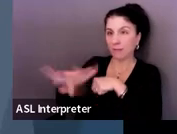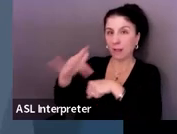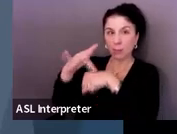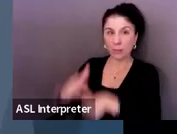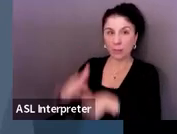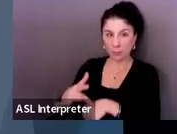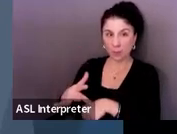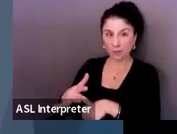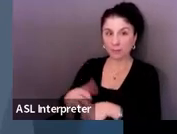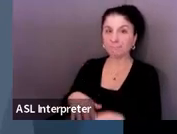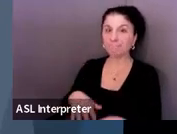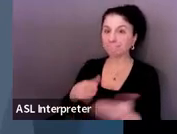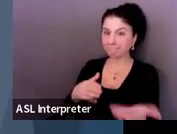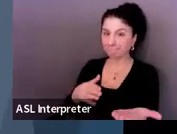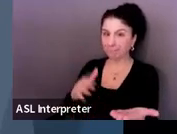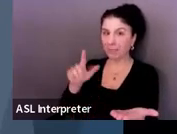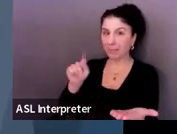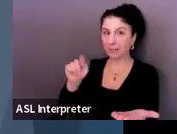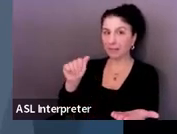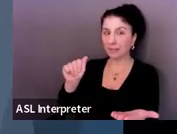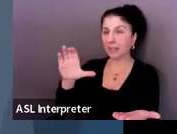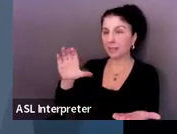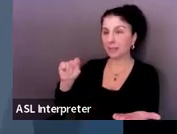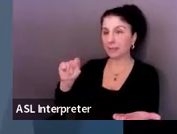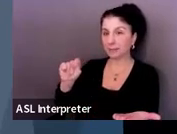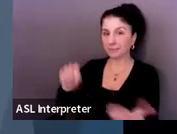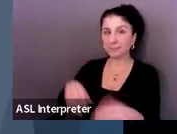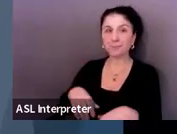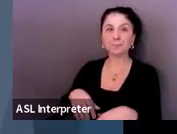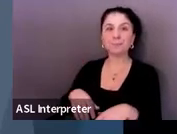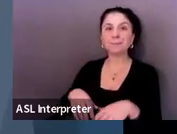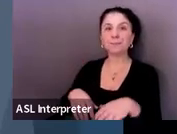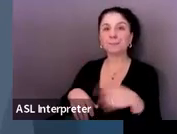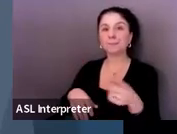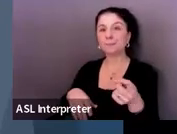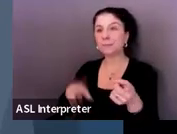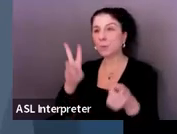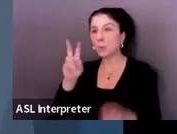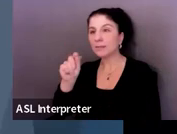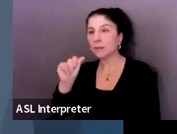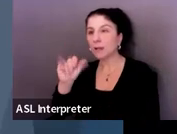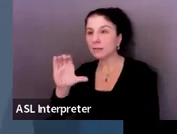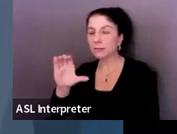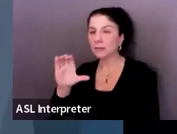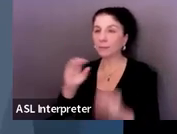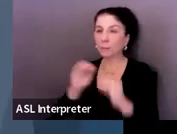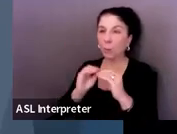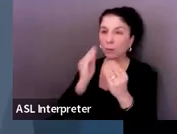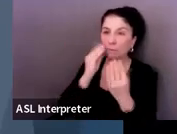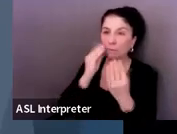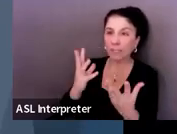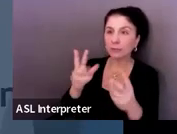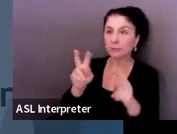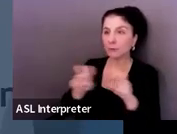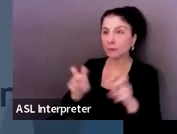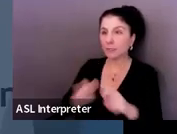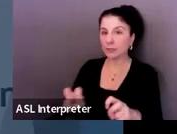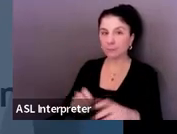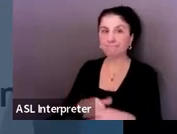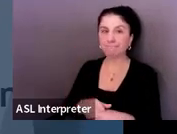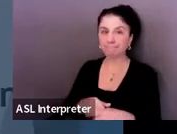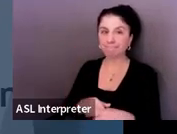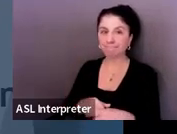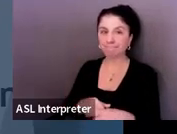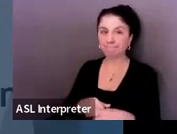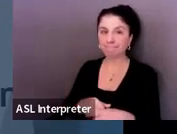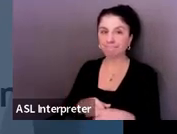you can visit. And they may have some more information, including that assessment, transition assessment piece, if you're interested in